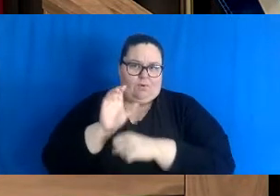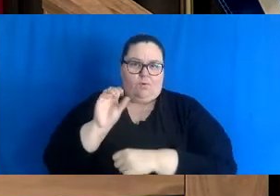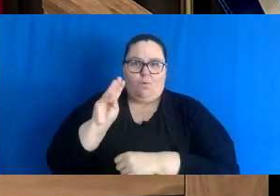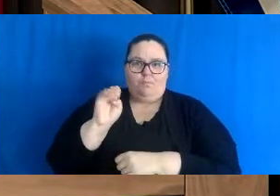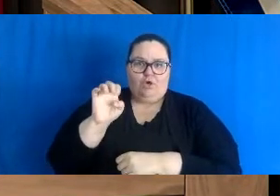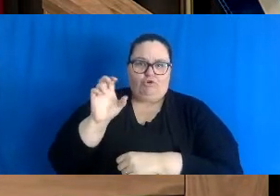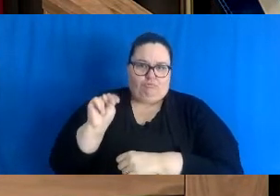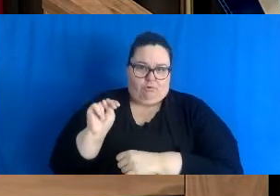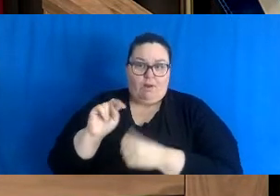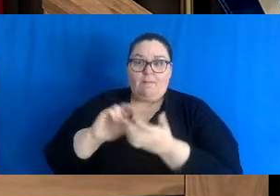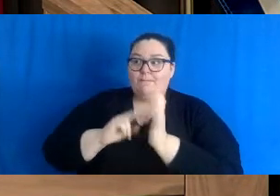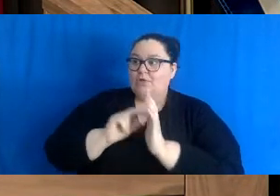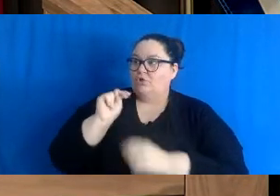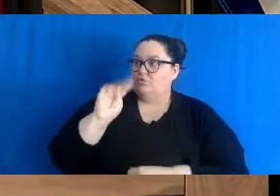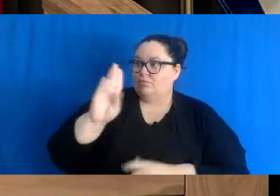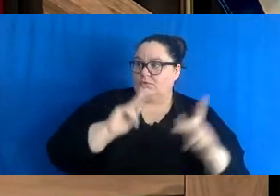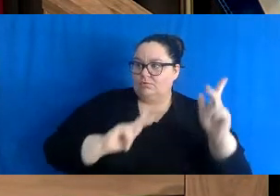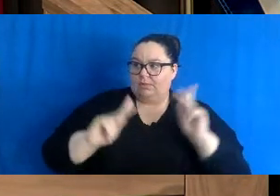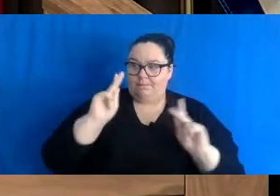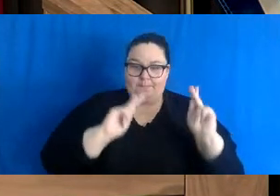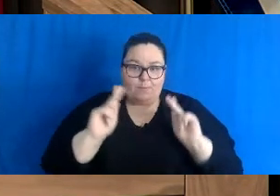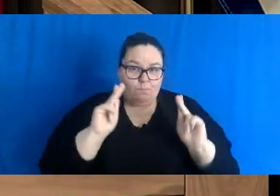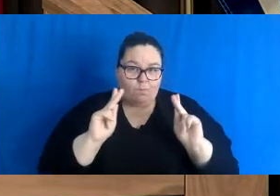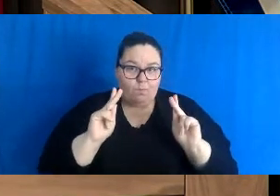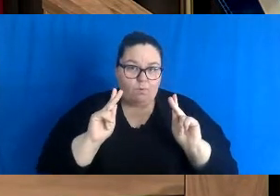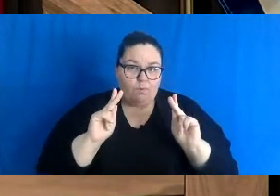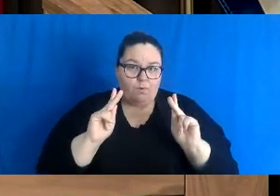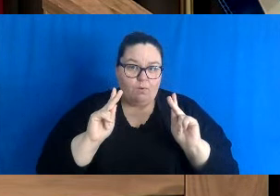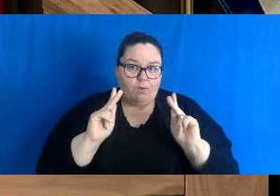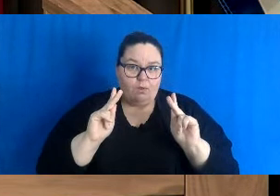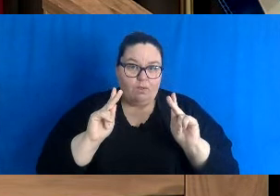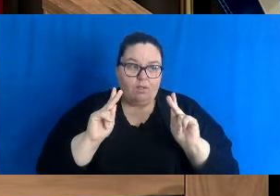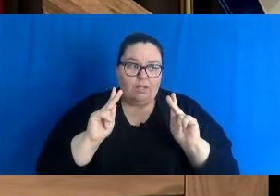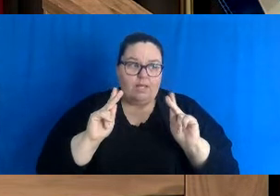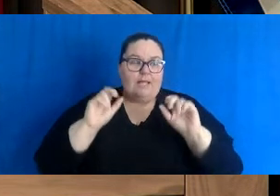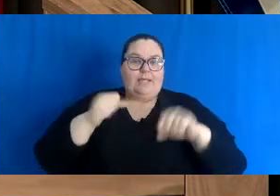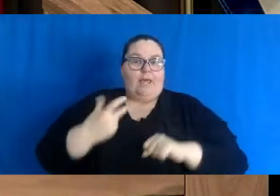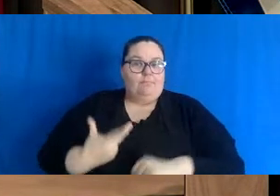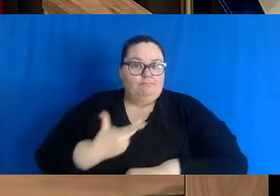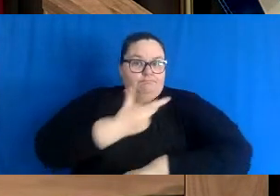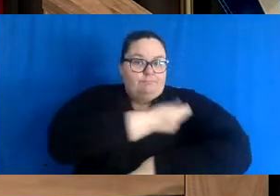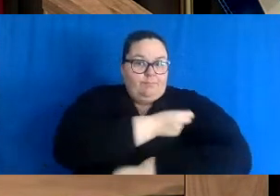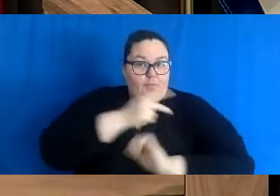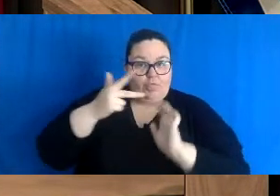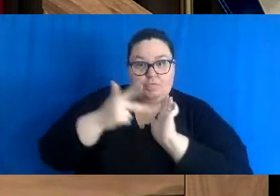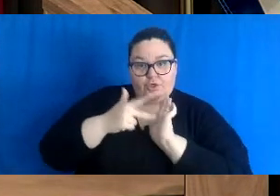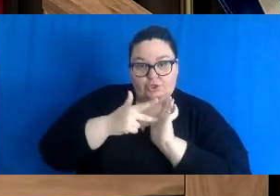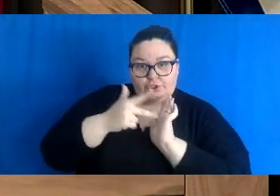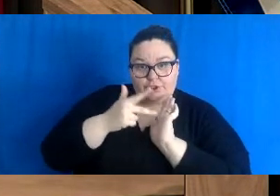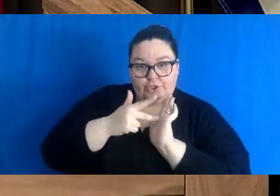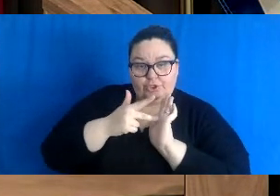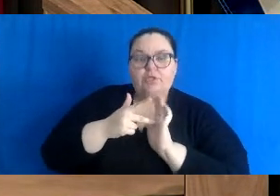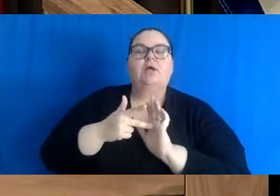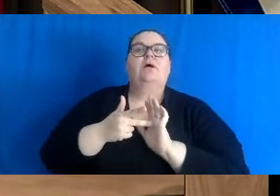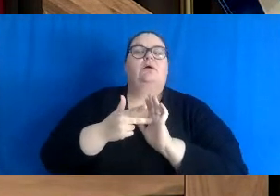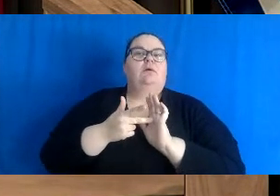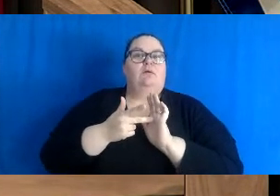is time for New Brunswickers to get their booster dose of the vaccine,